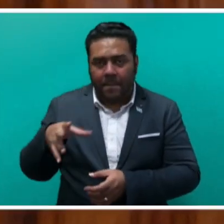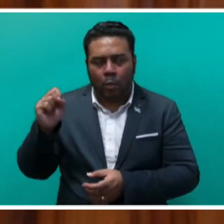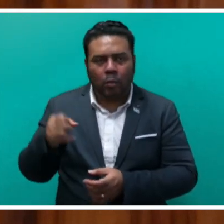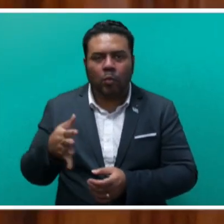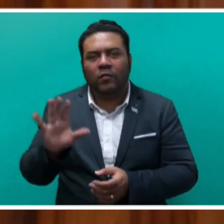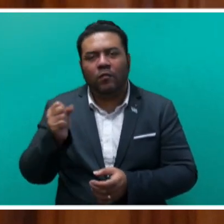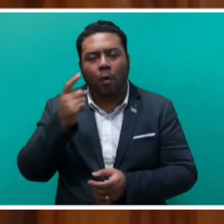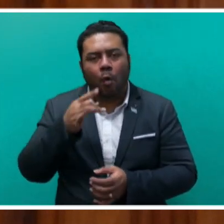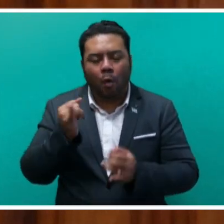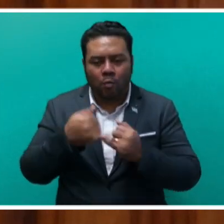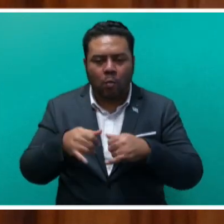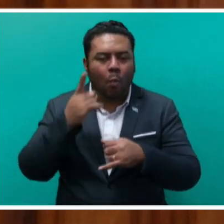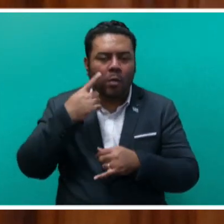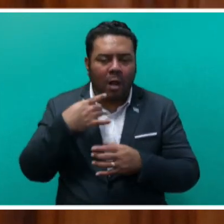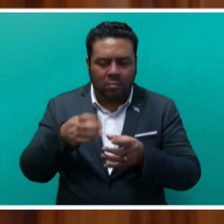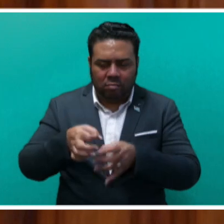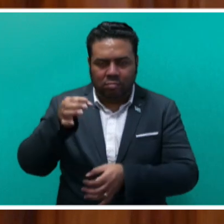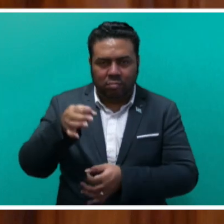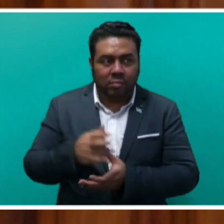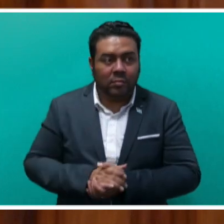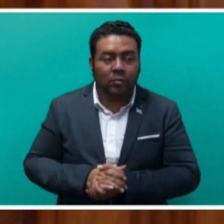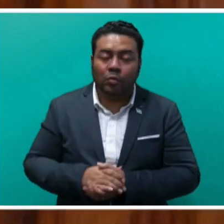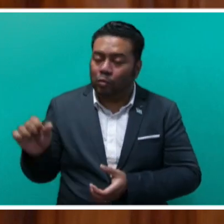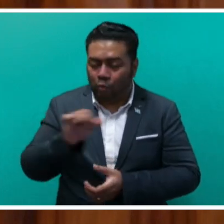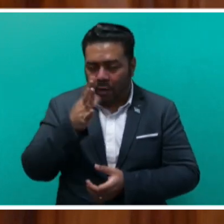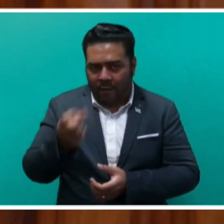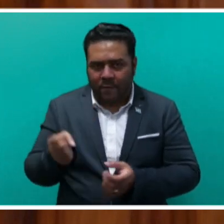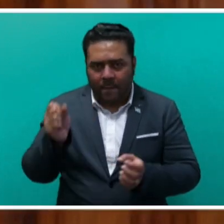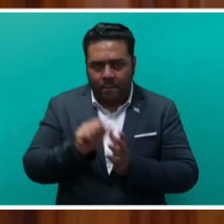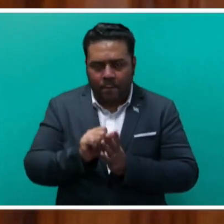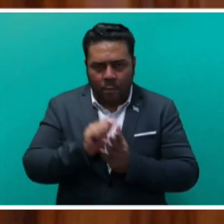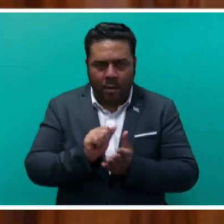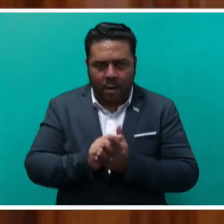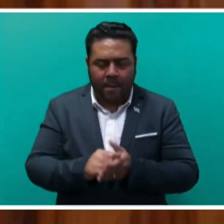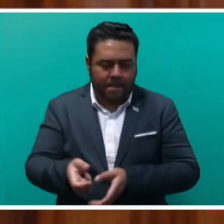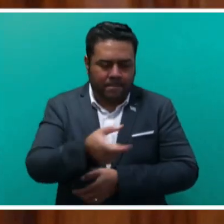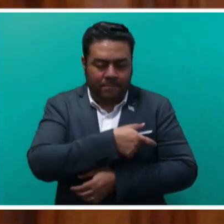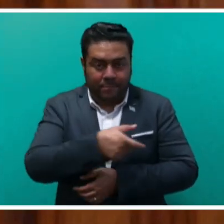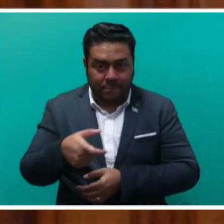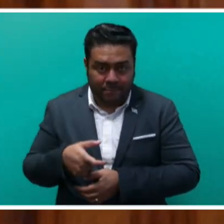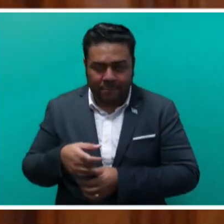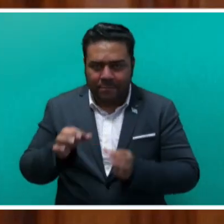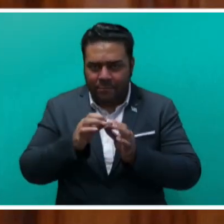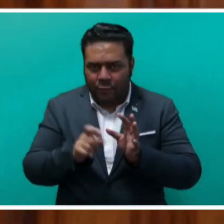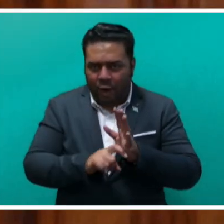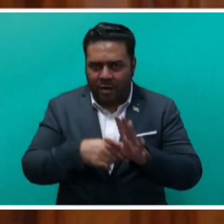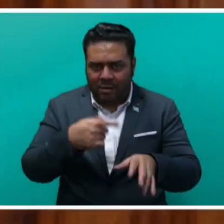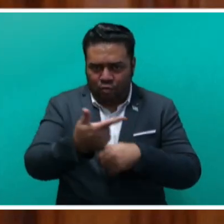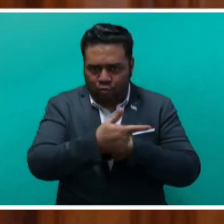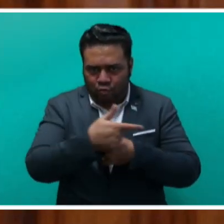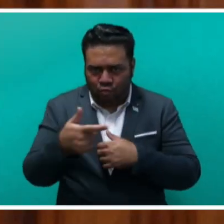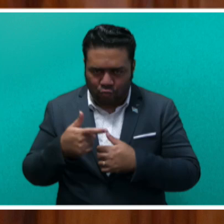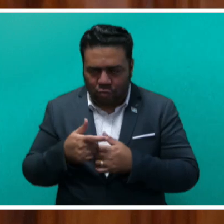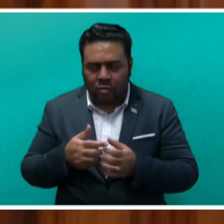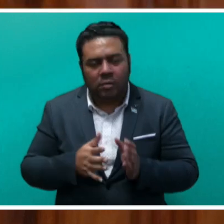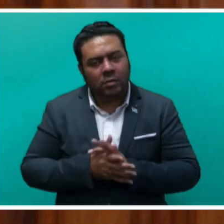use. All licensed timber treatment plants should have the appropriate branding gears to enable them to brand their treated timbers showing the treatment